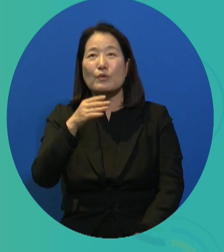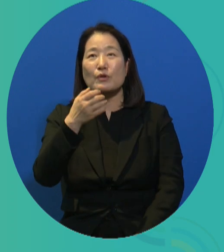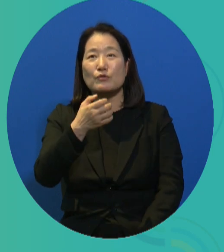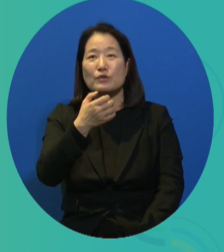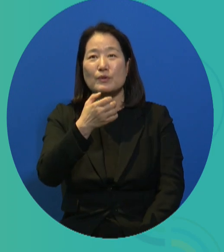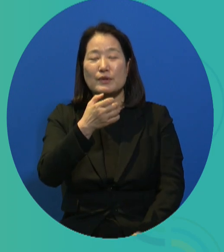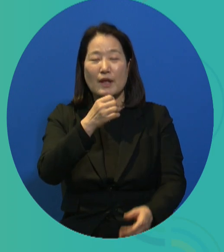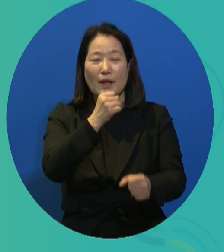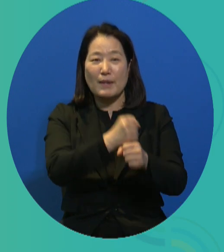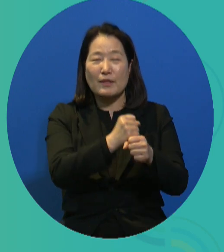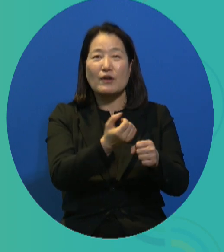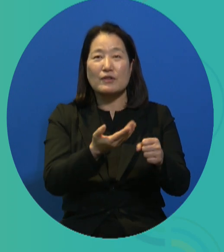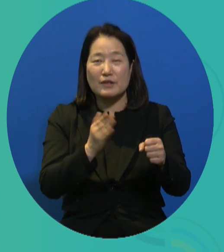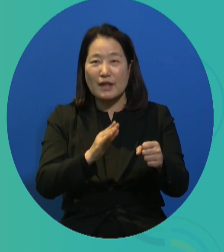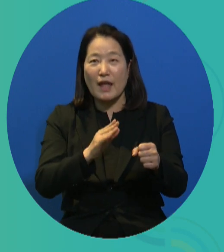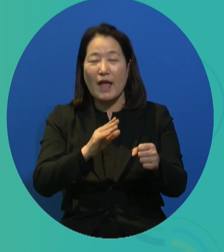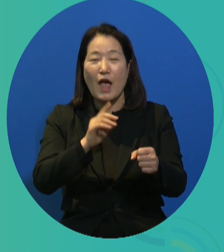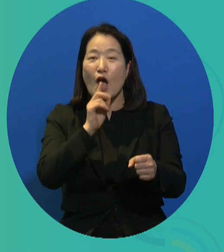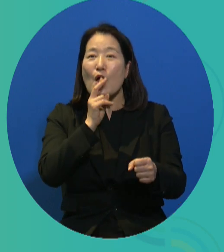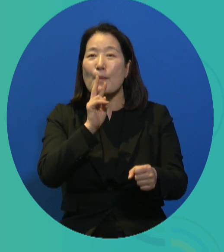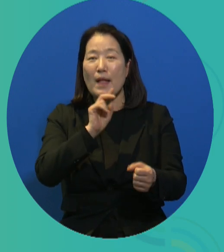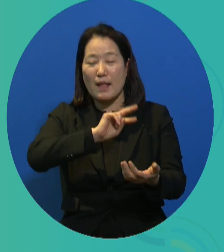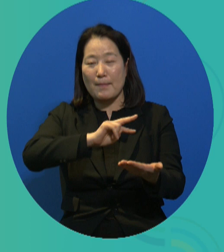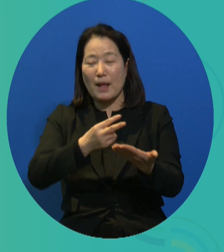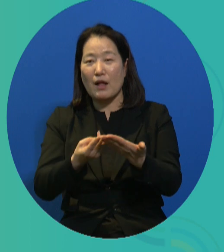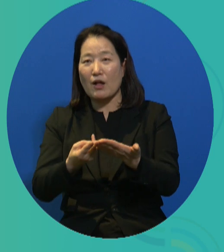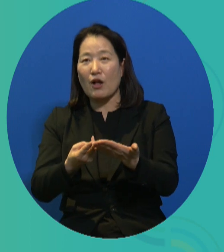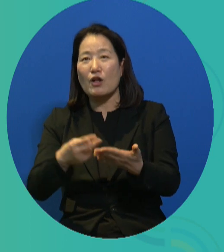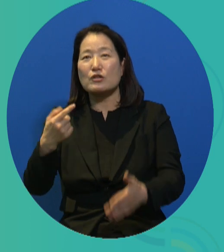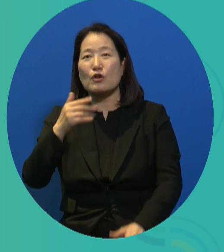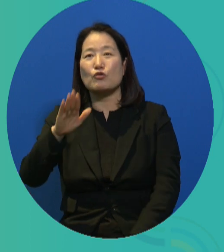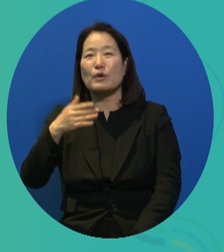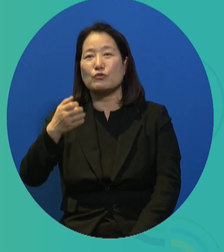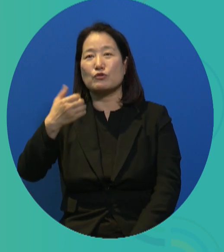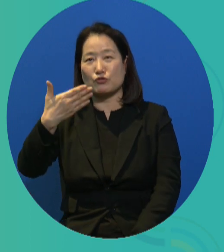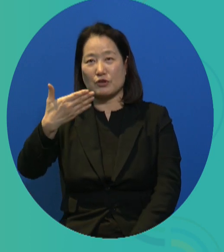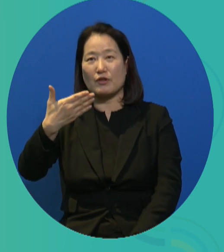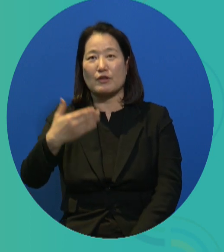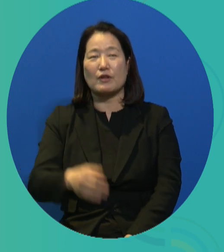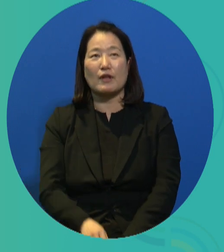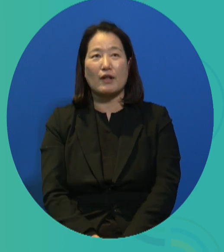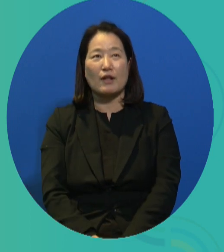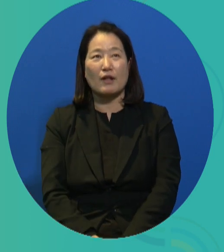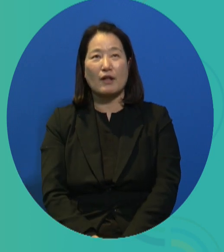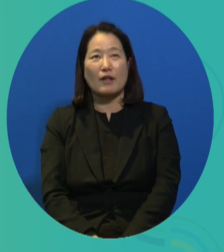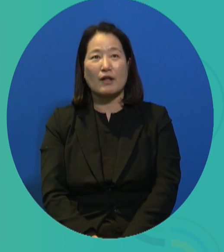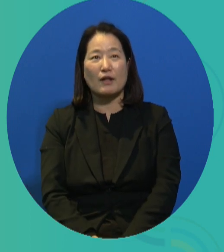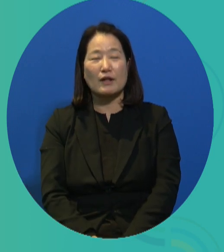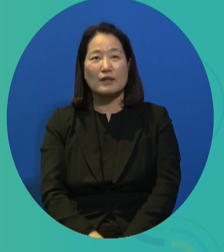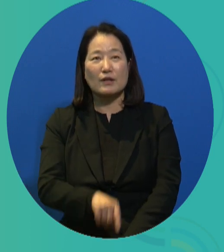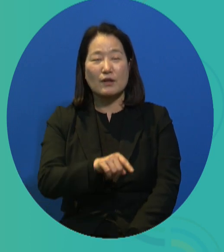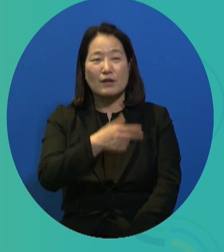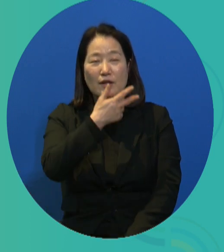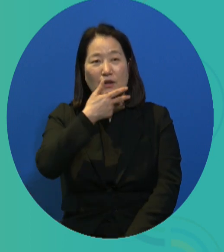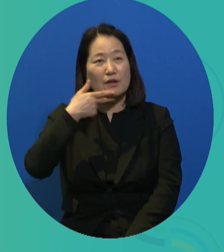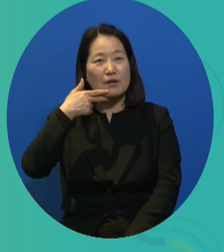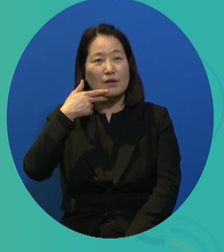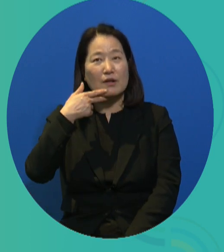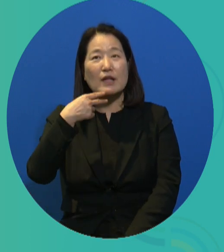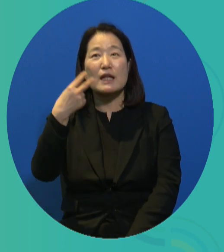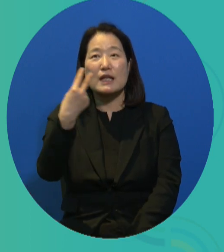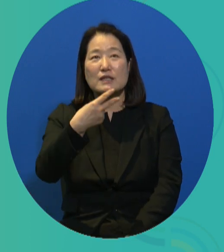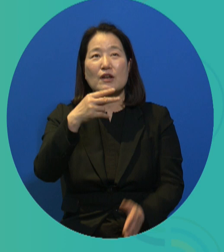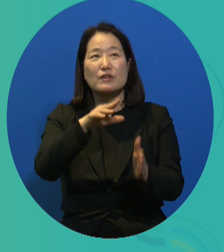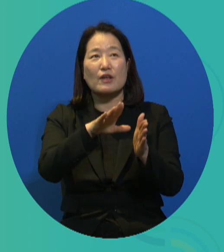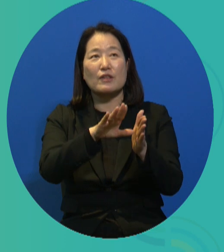This was published in Germany in 1999. It was translated into Korean in 1999 as well, which is quite amazing.